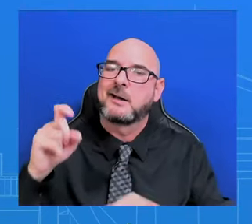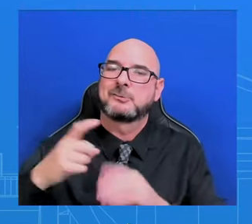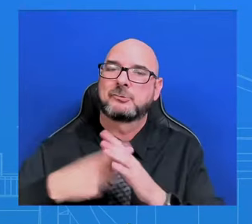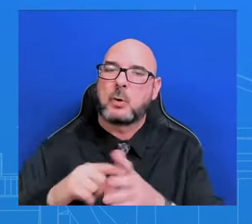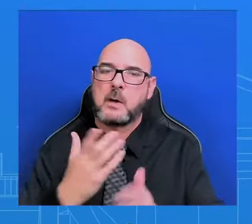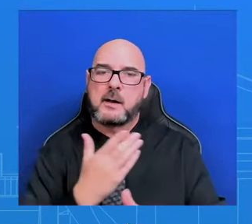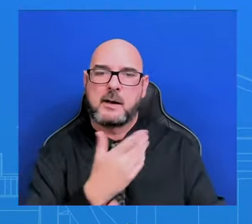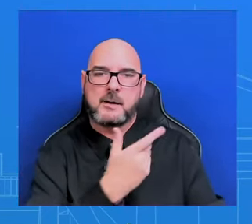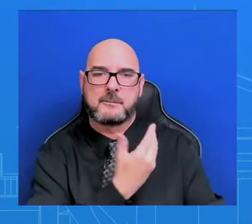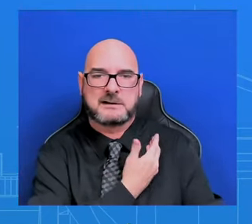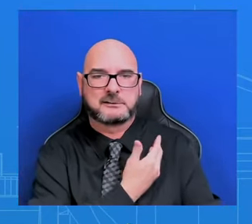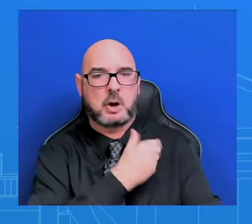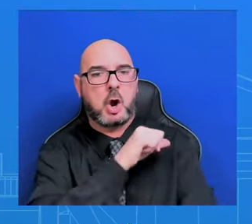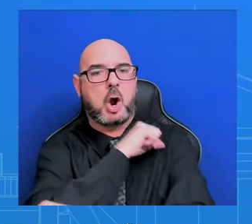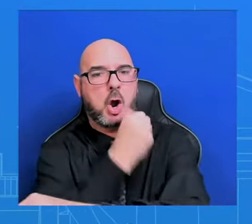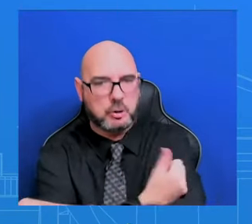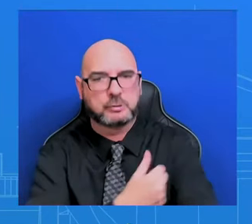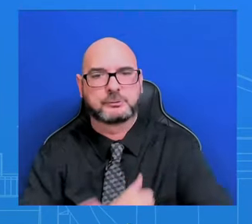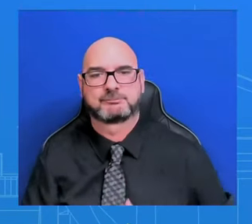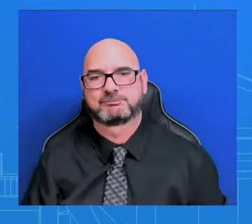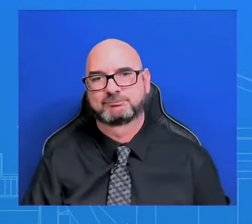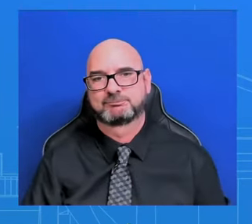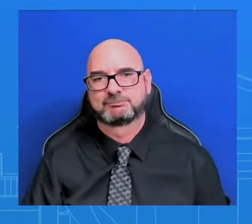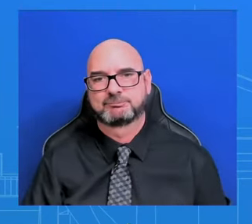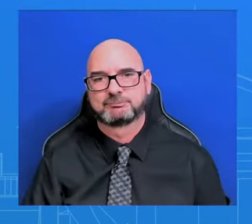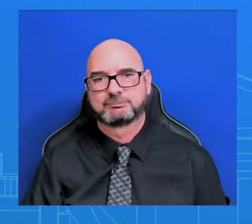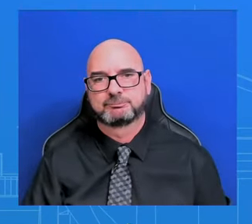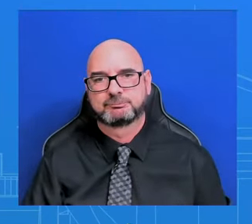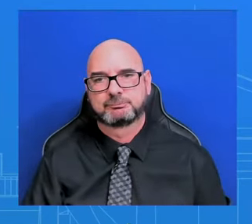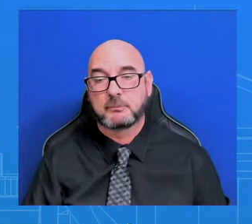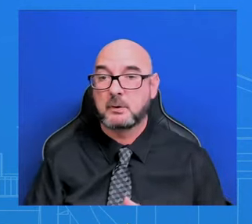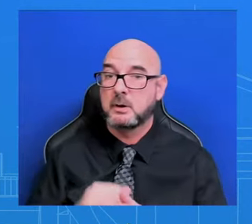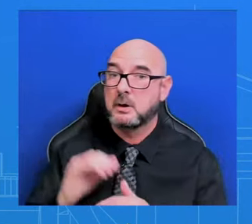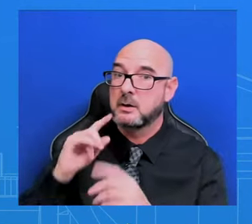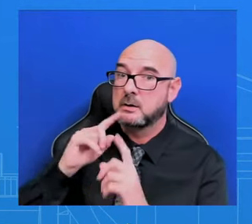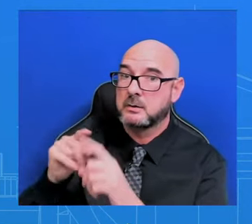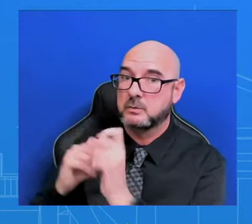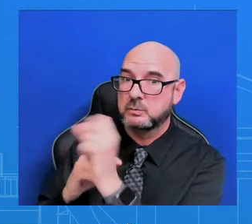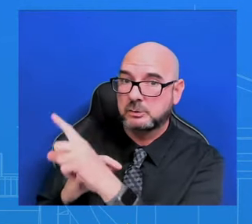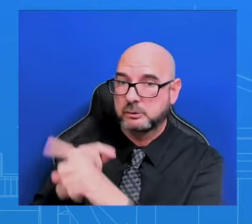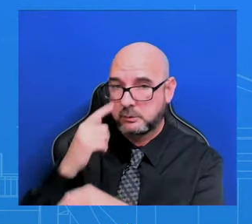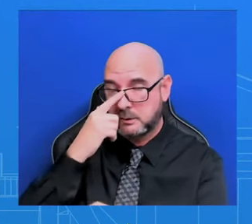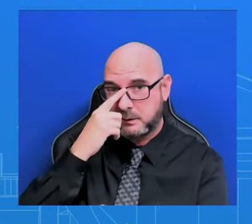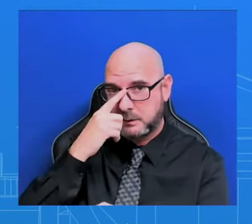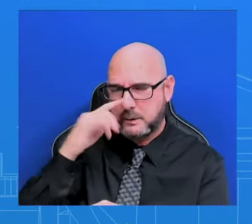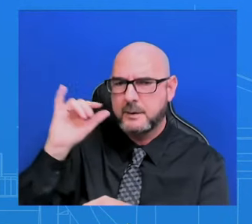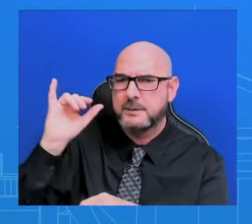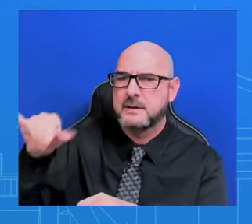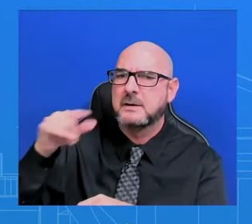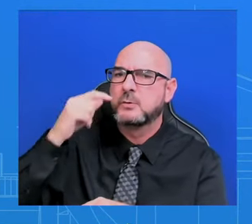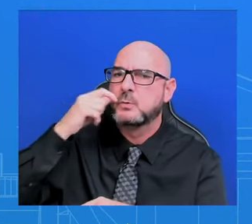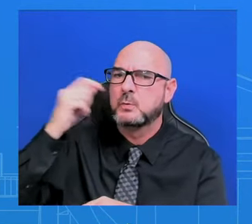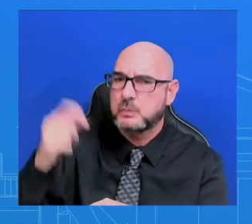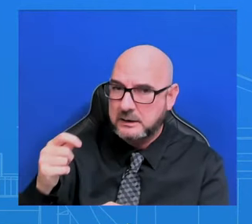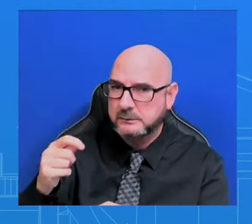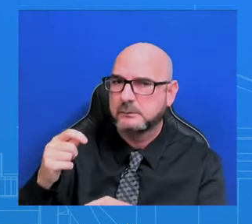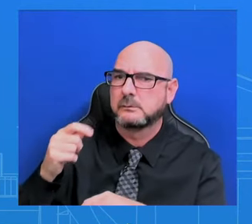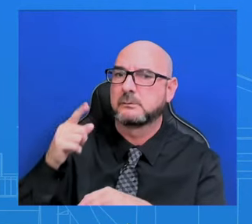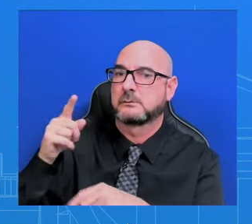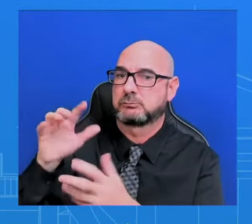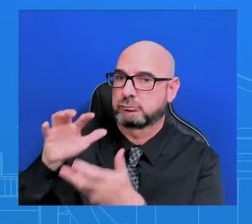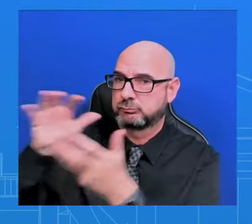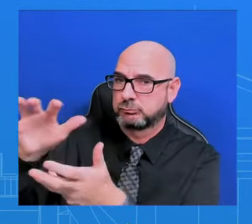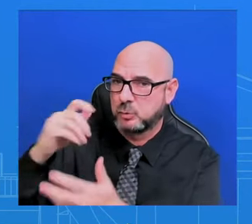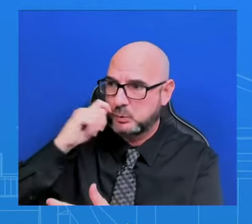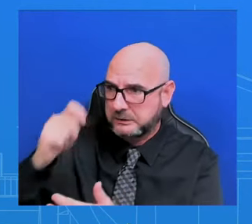Republican Webb John Duden told reporters today that he thinks that the Ukraine aid that the president proposed may need to be scaled back a bit,